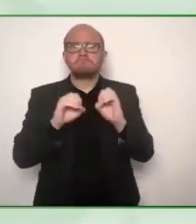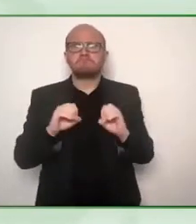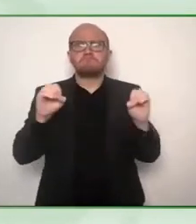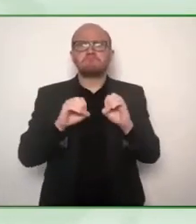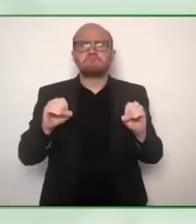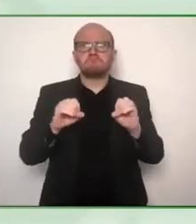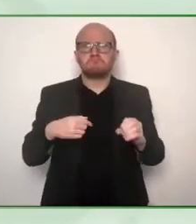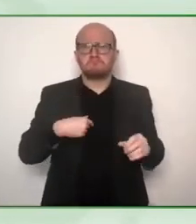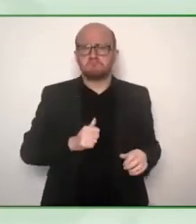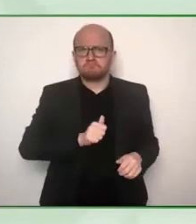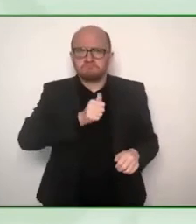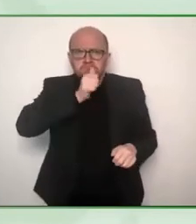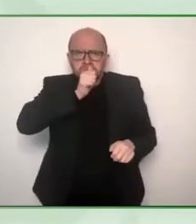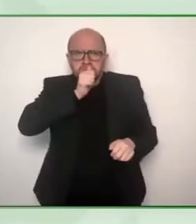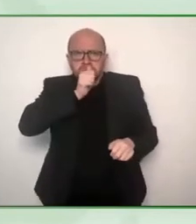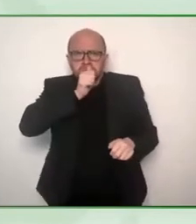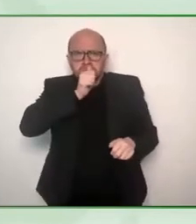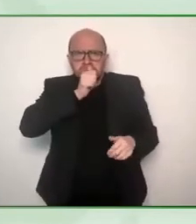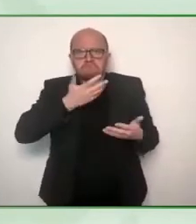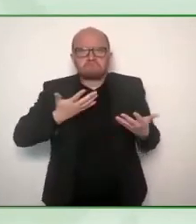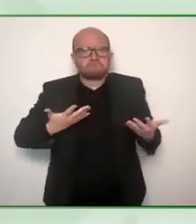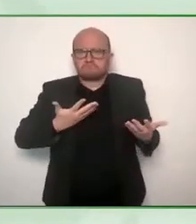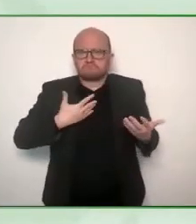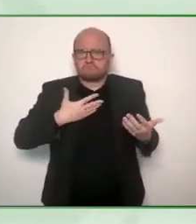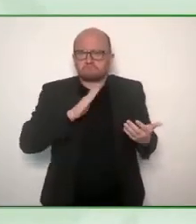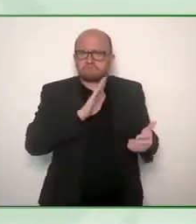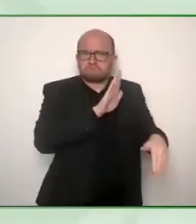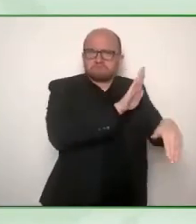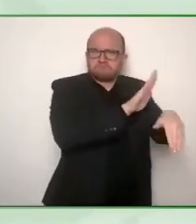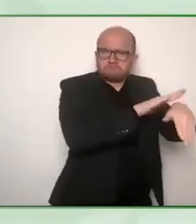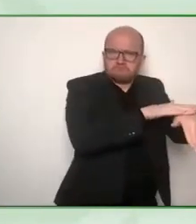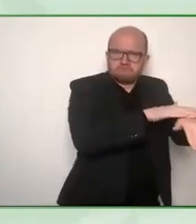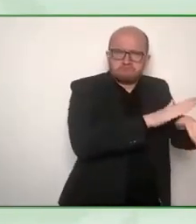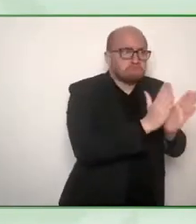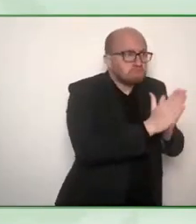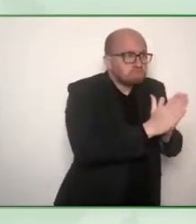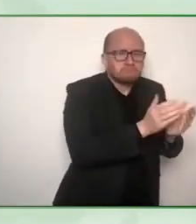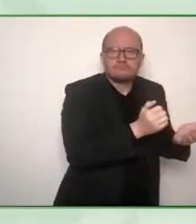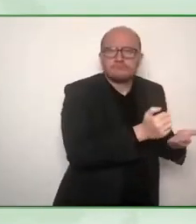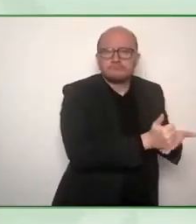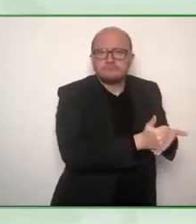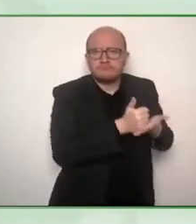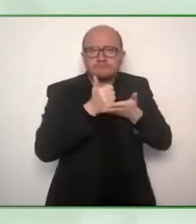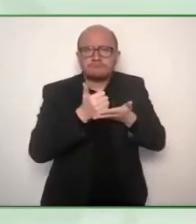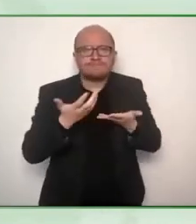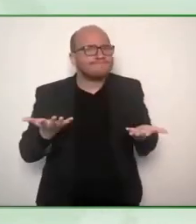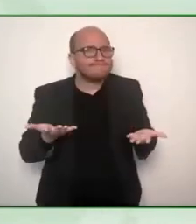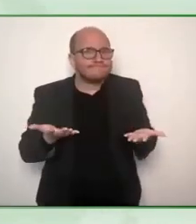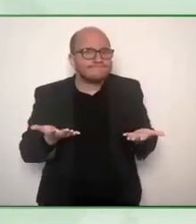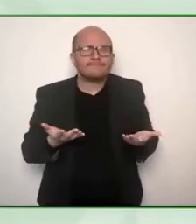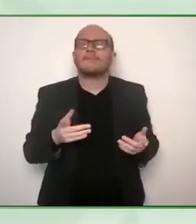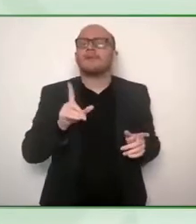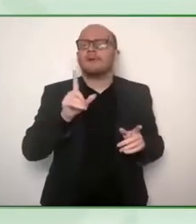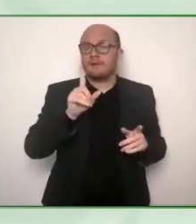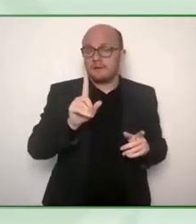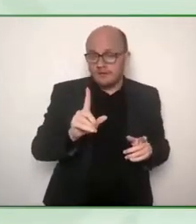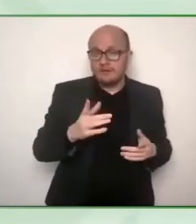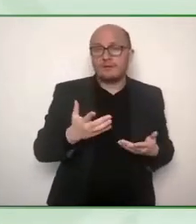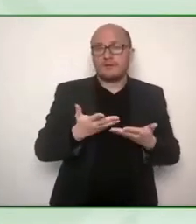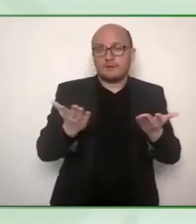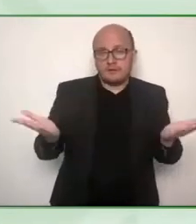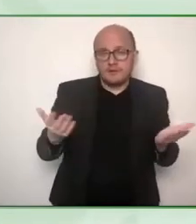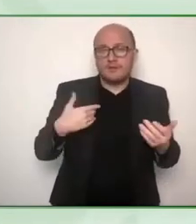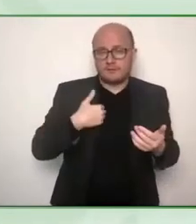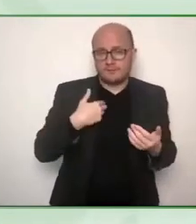know what their situation is but we've seen in sports some of the best athletes in the world talking about mental health for